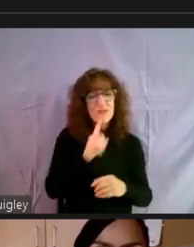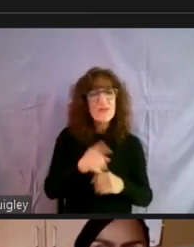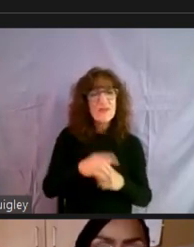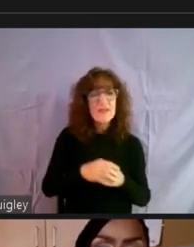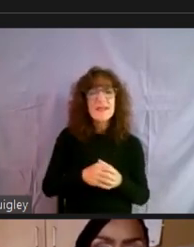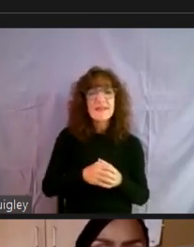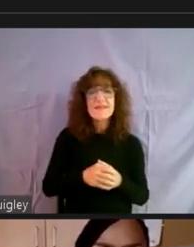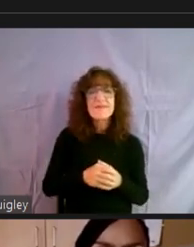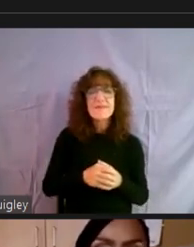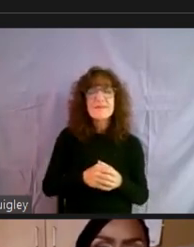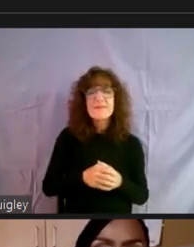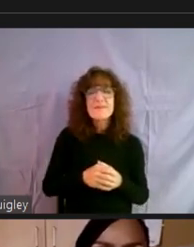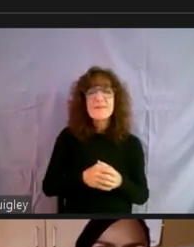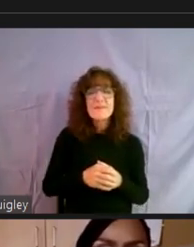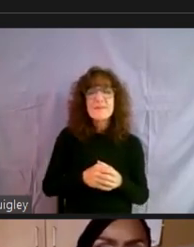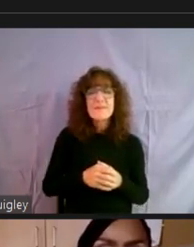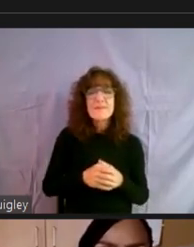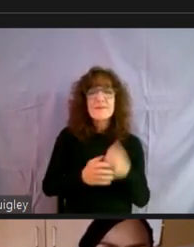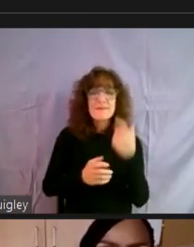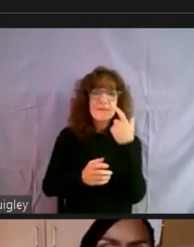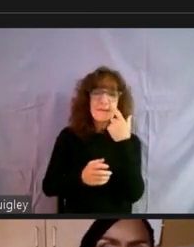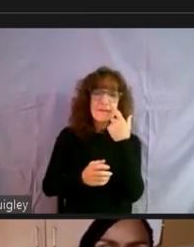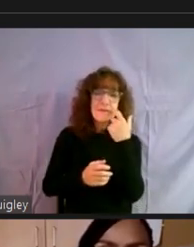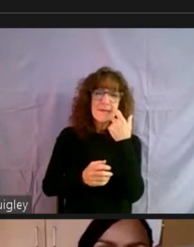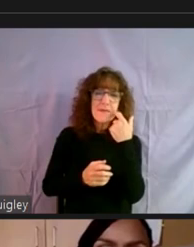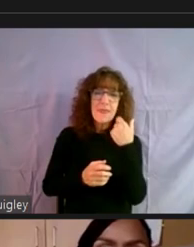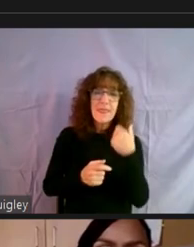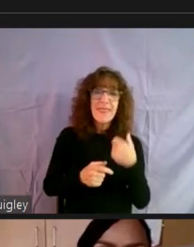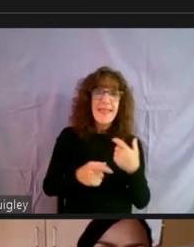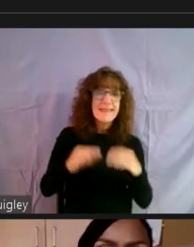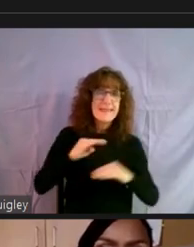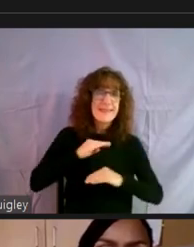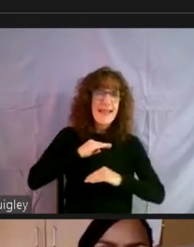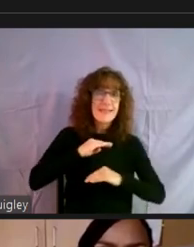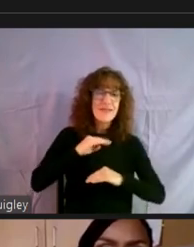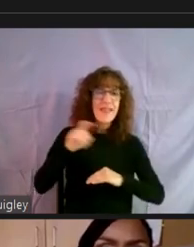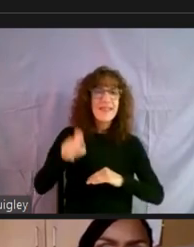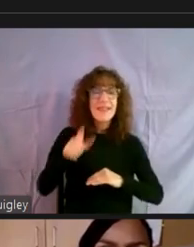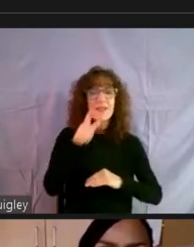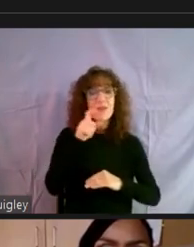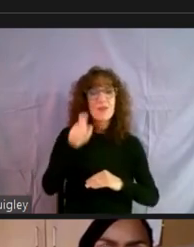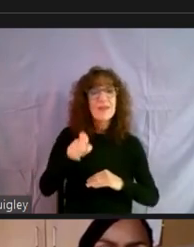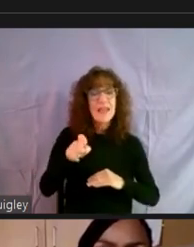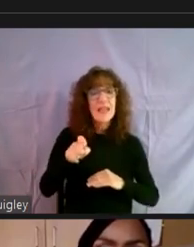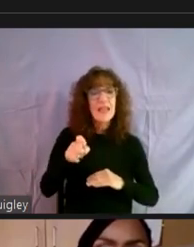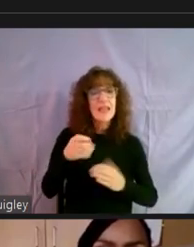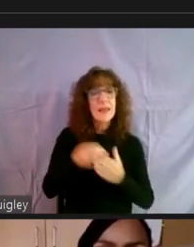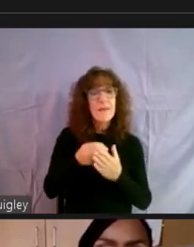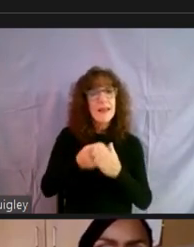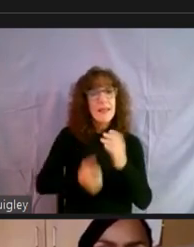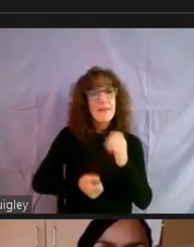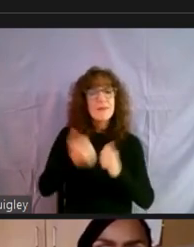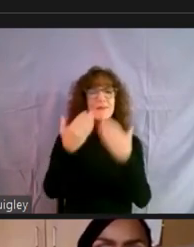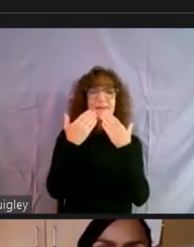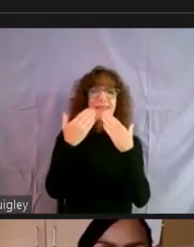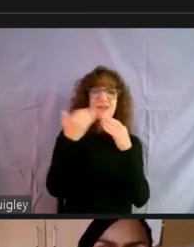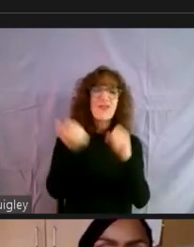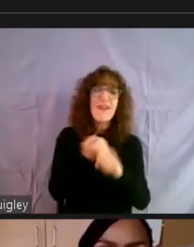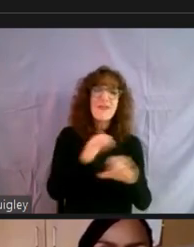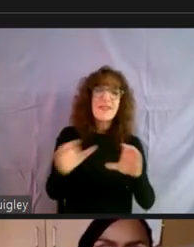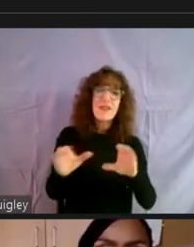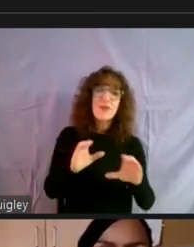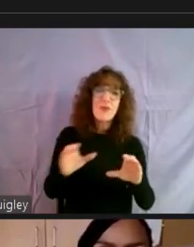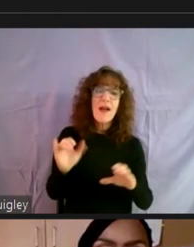And, and, um, you know, meeting the needs of the people who are, who are going to need it the most. Uh, but thanks for everything you're doing.